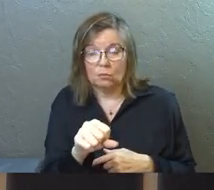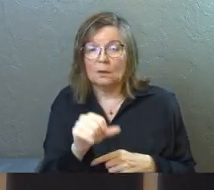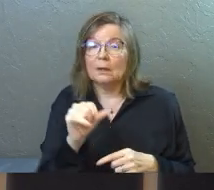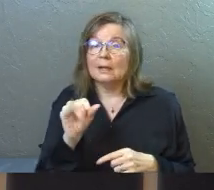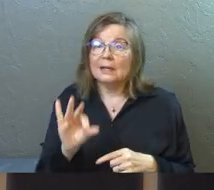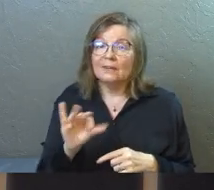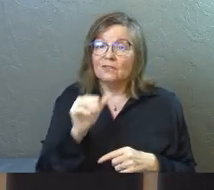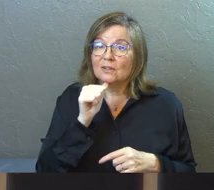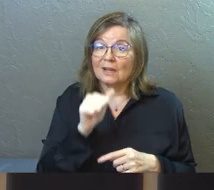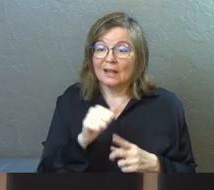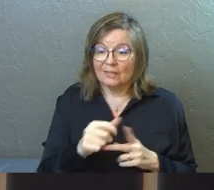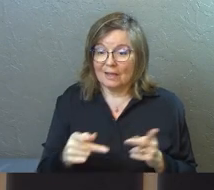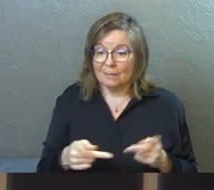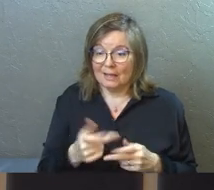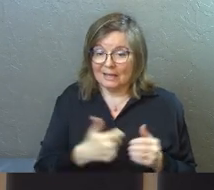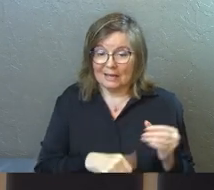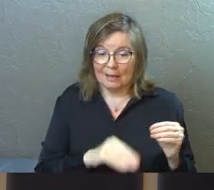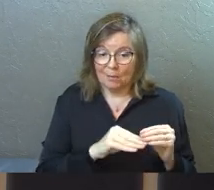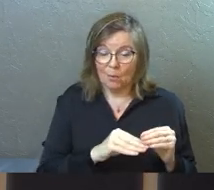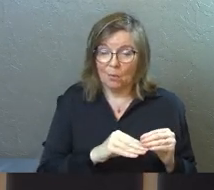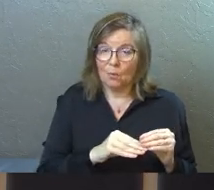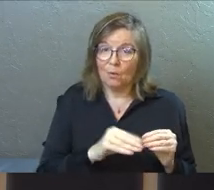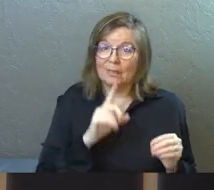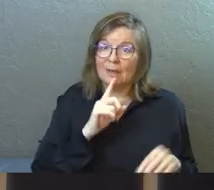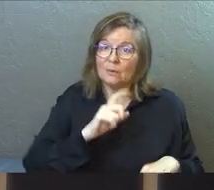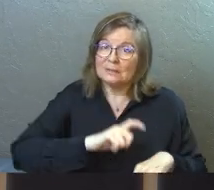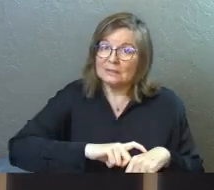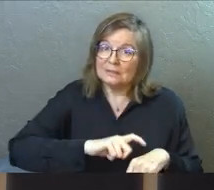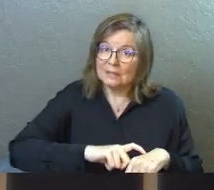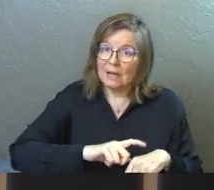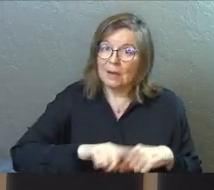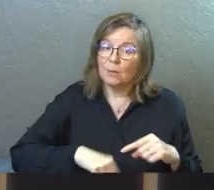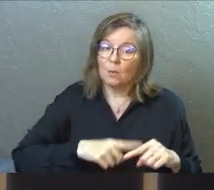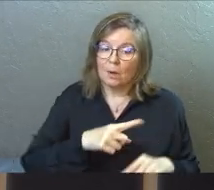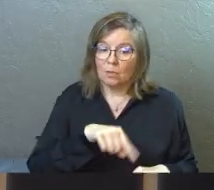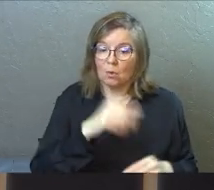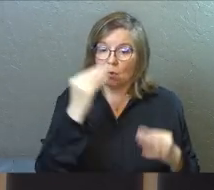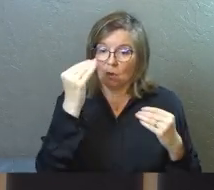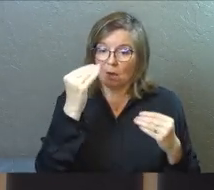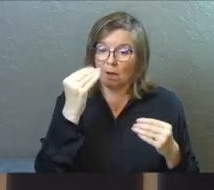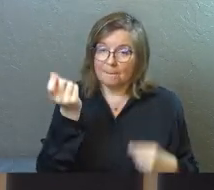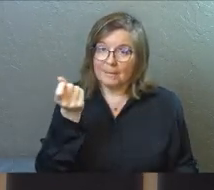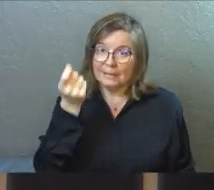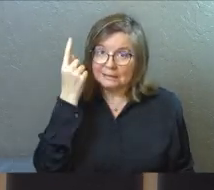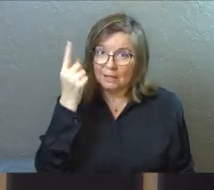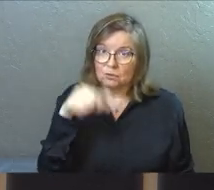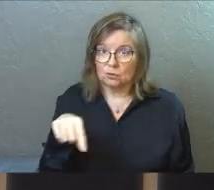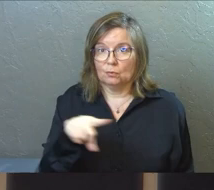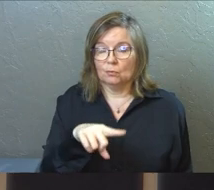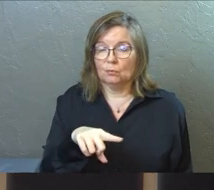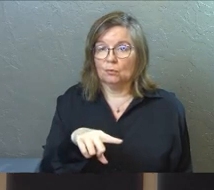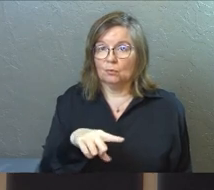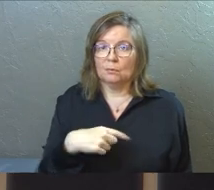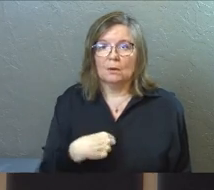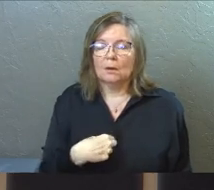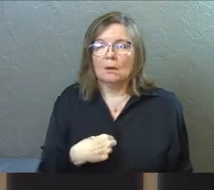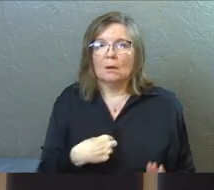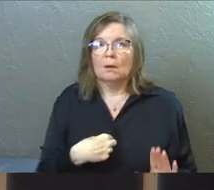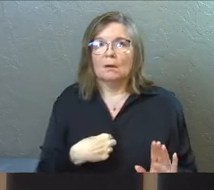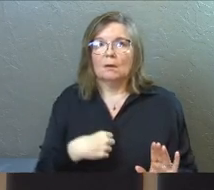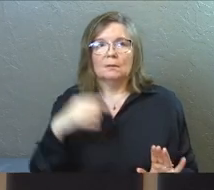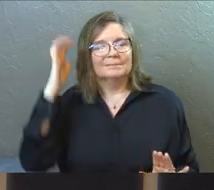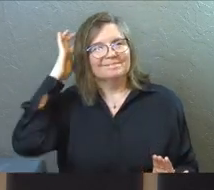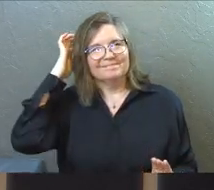Even if you're not in that place anymore, there was a time when those thoughts made sense to you. I don't,